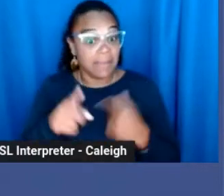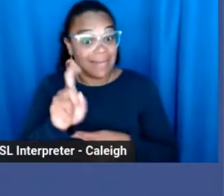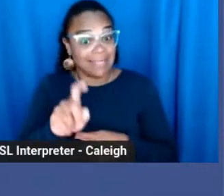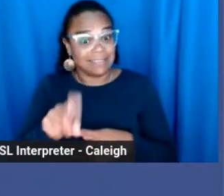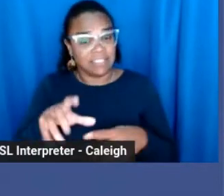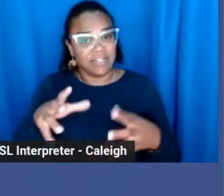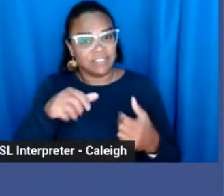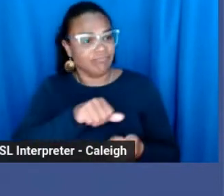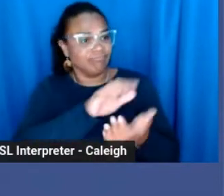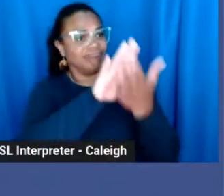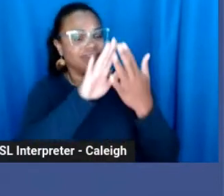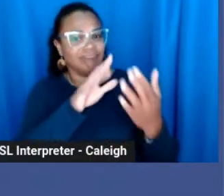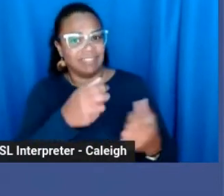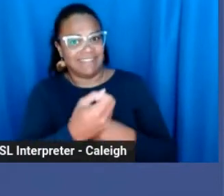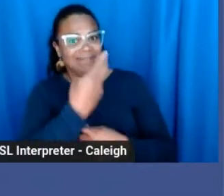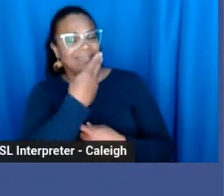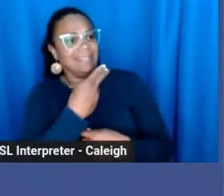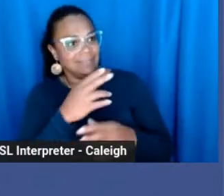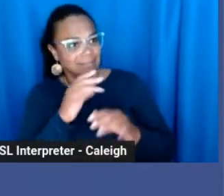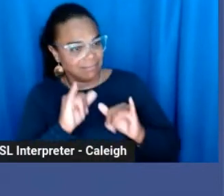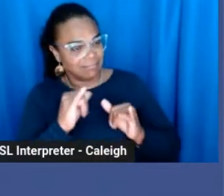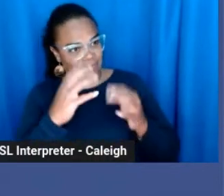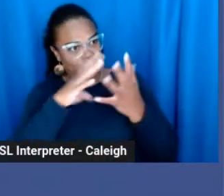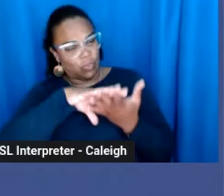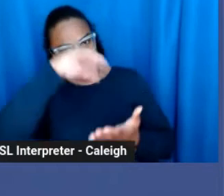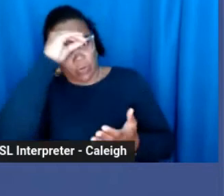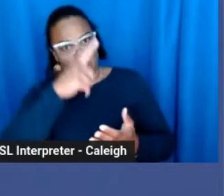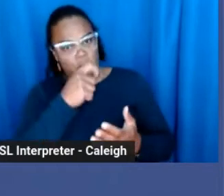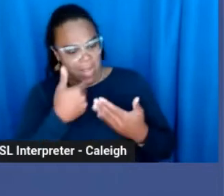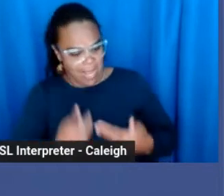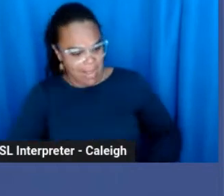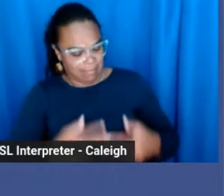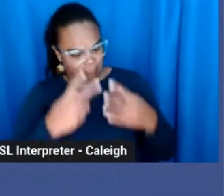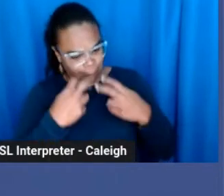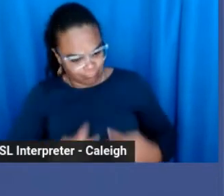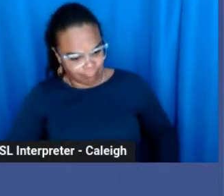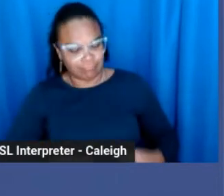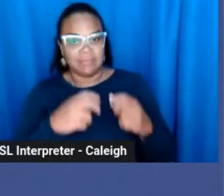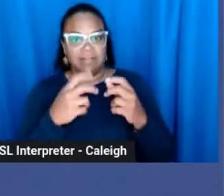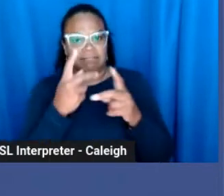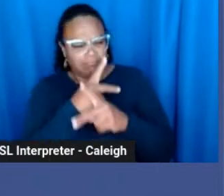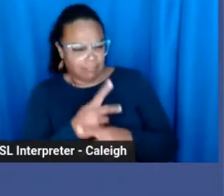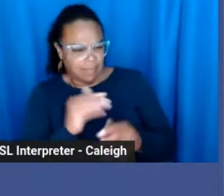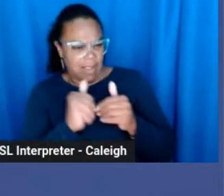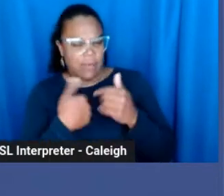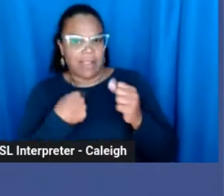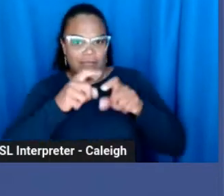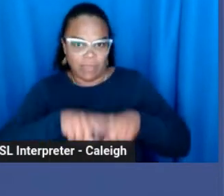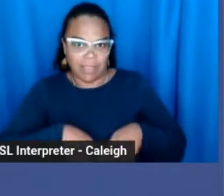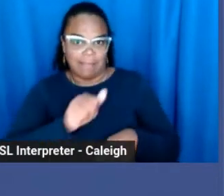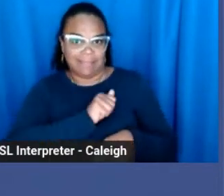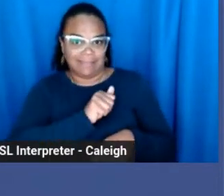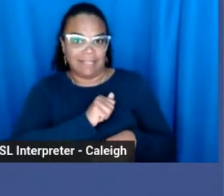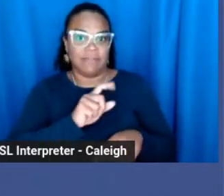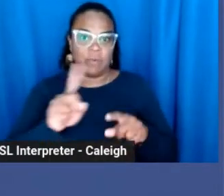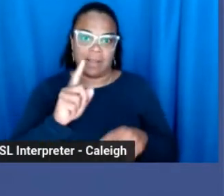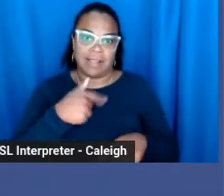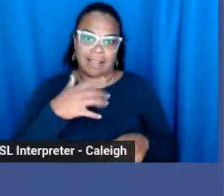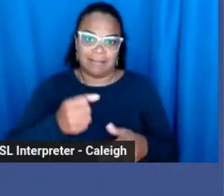the defeats to know who you are and how you can rely on yourself and where you can pull yourself from.